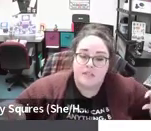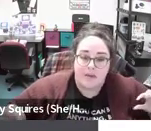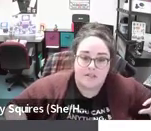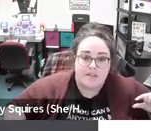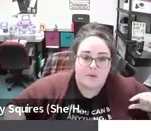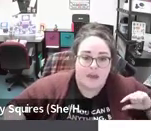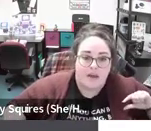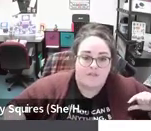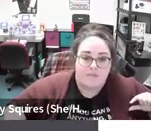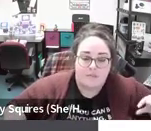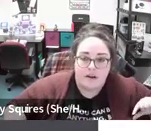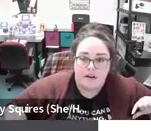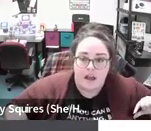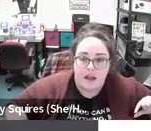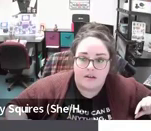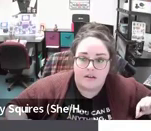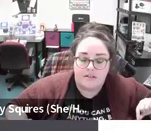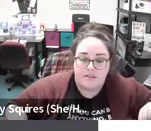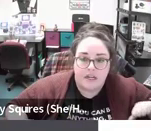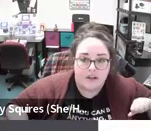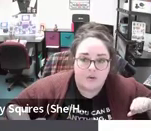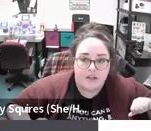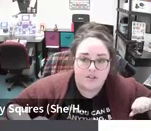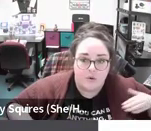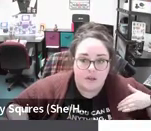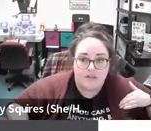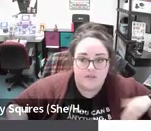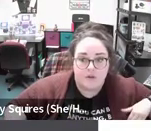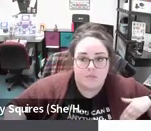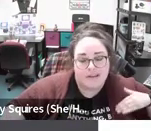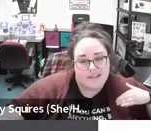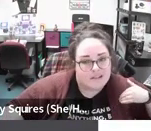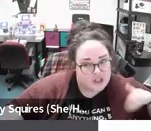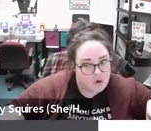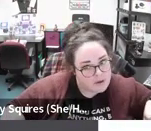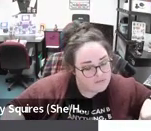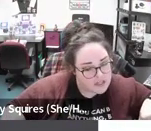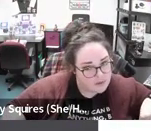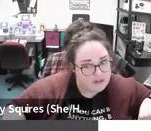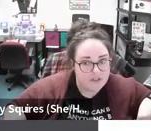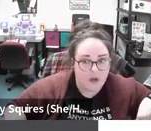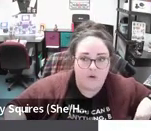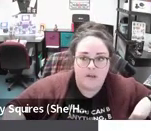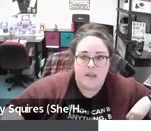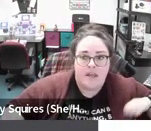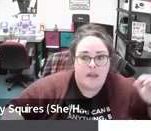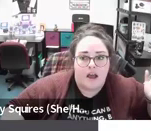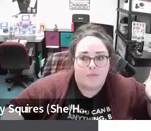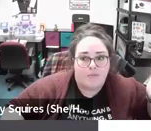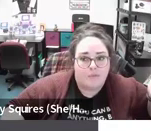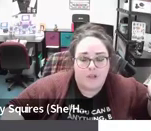the closed captions that we have prepared on screen, you can join Zoom because it doesn't show up on Facebook. So